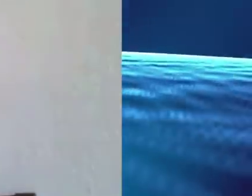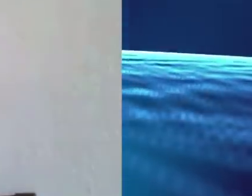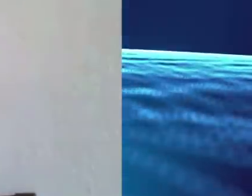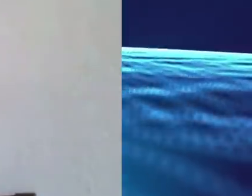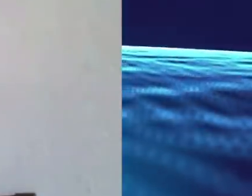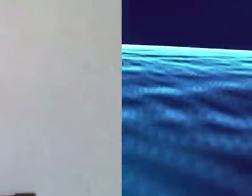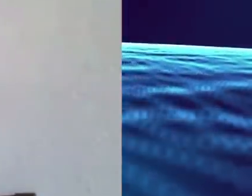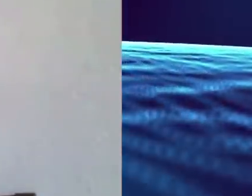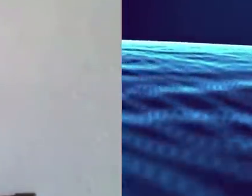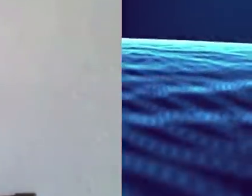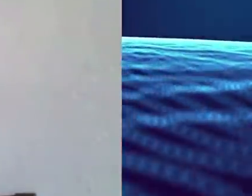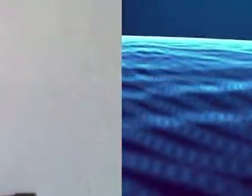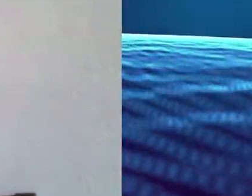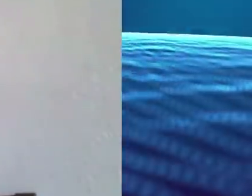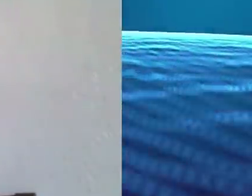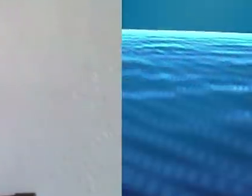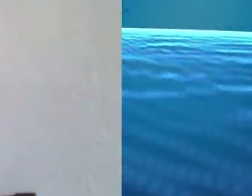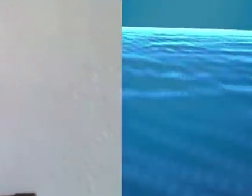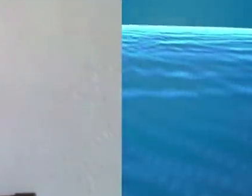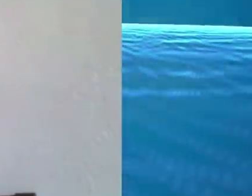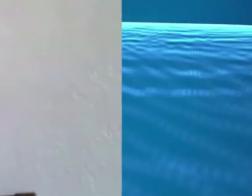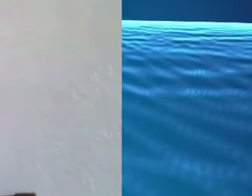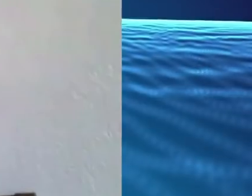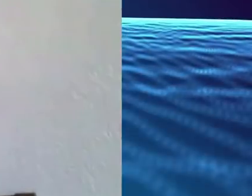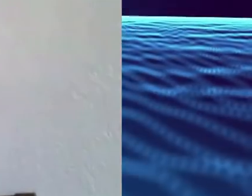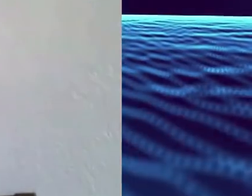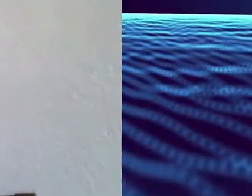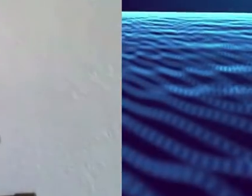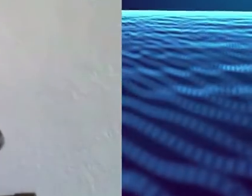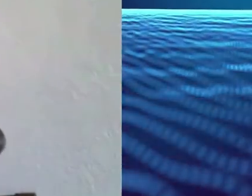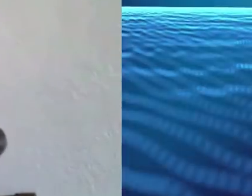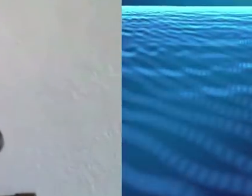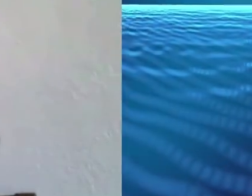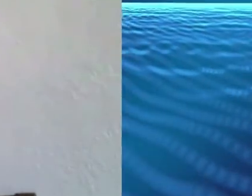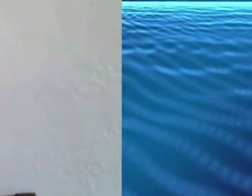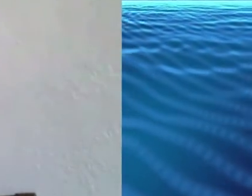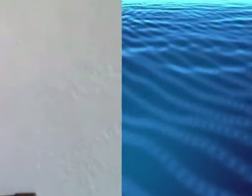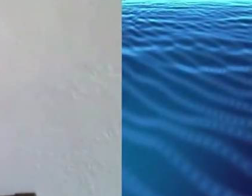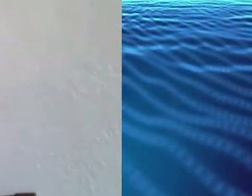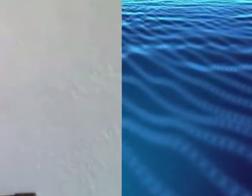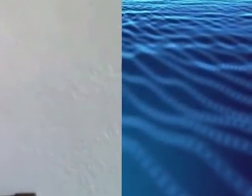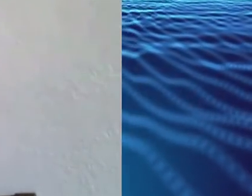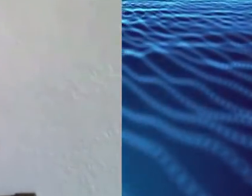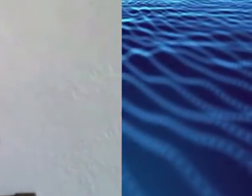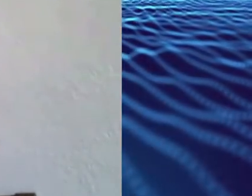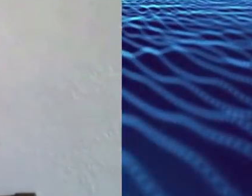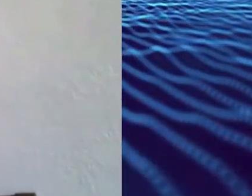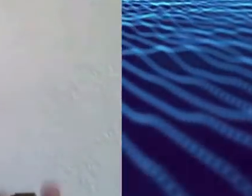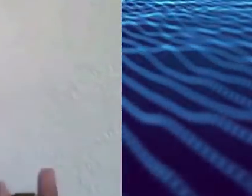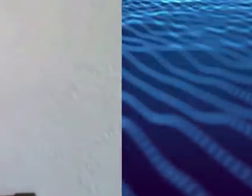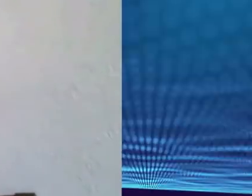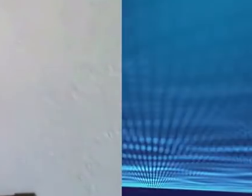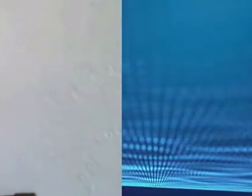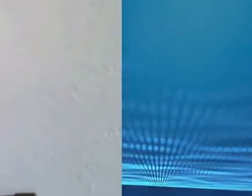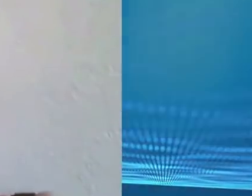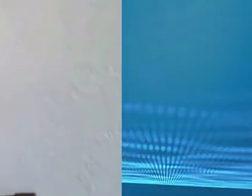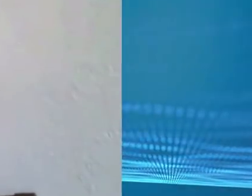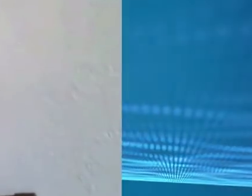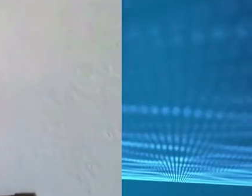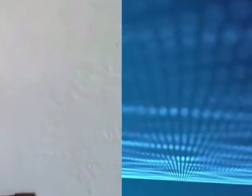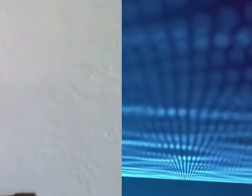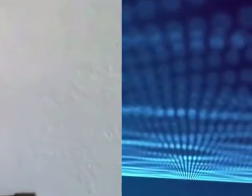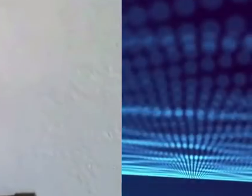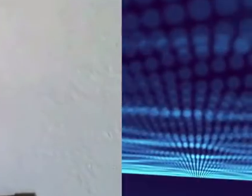on and see, they can help us to break the cycle, be the cases, so we can have high numbers of cases without having